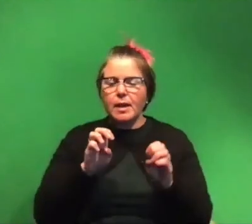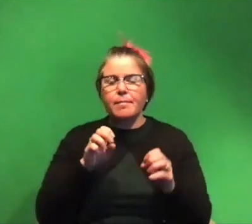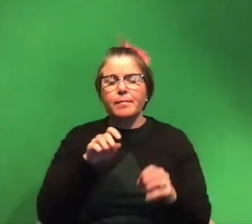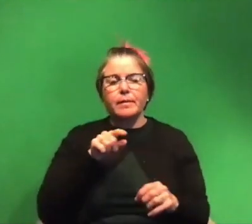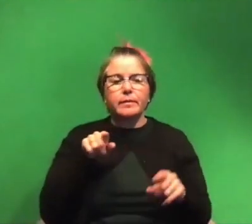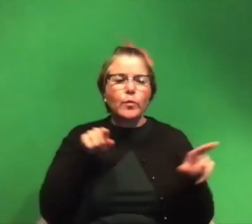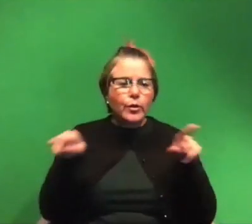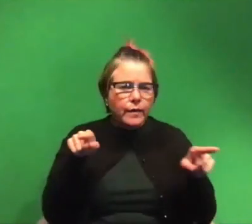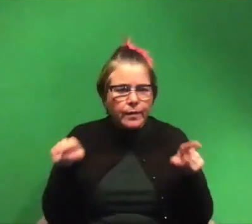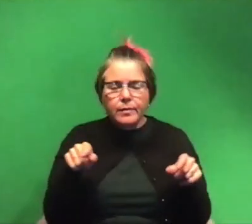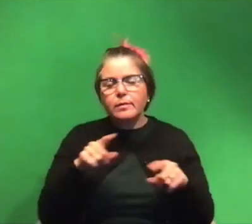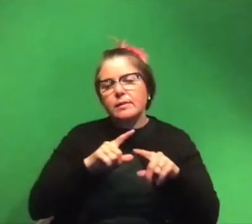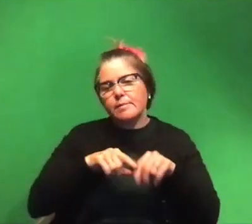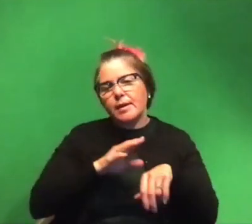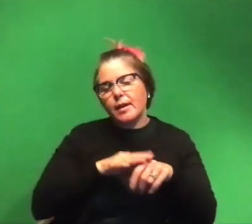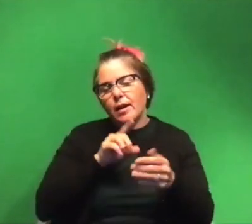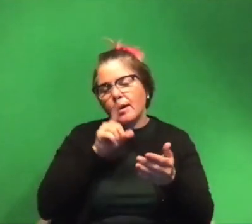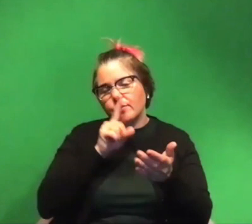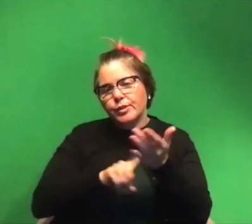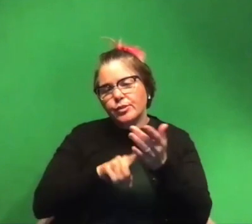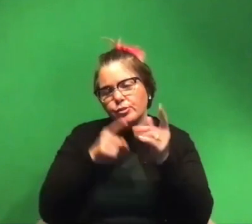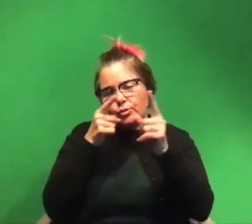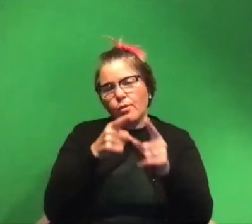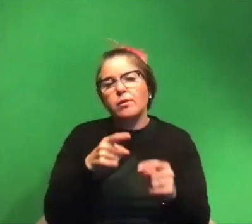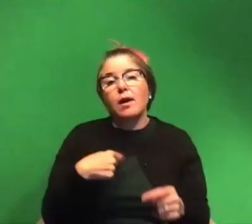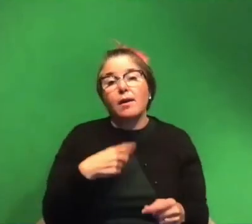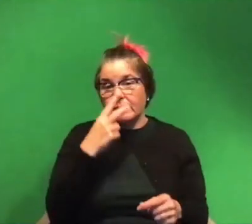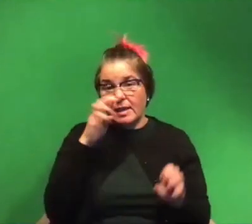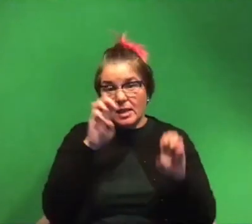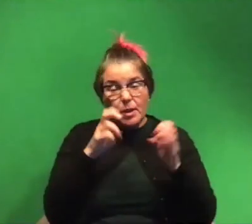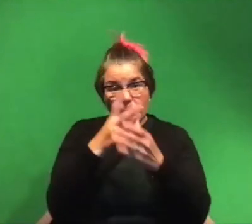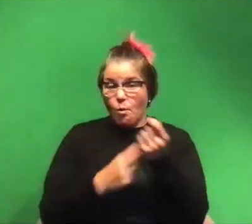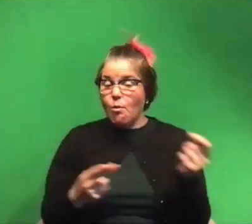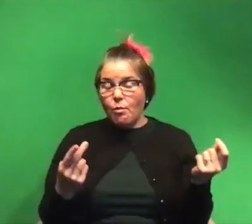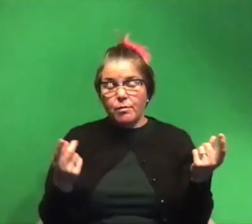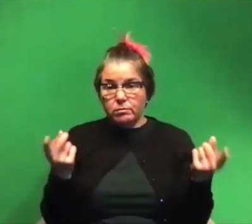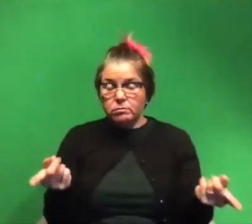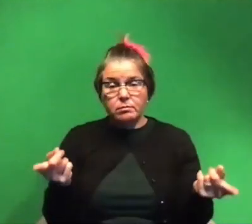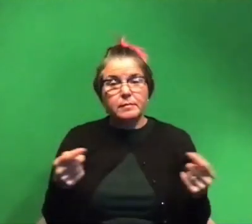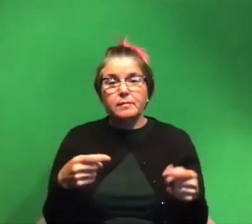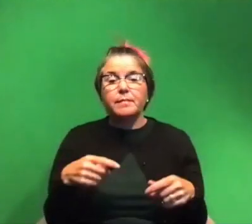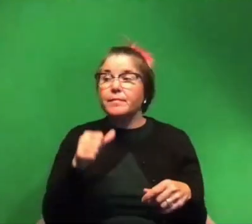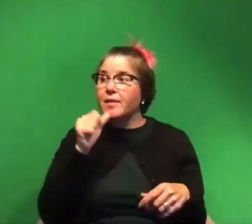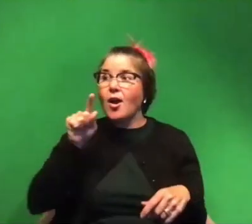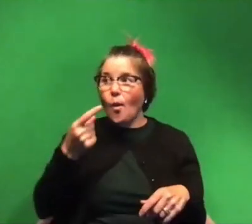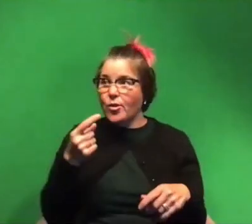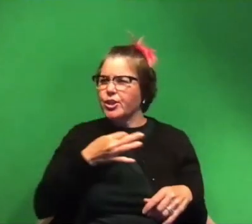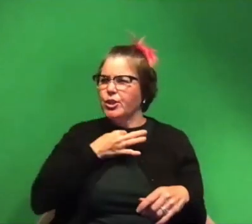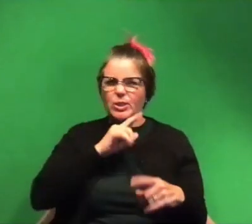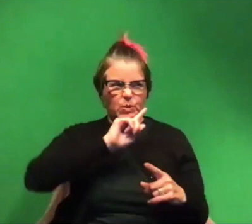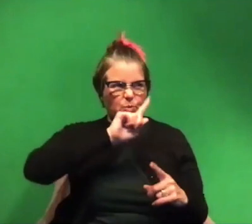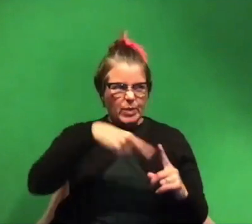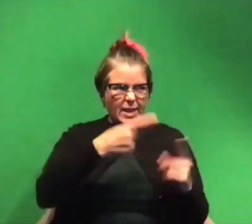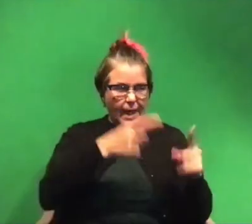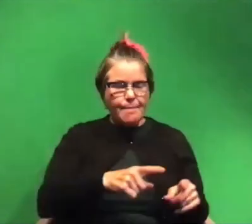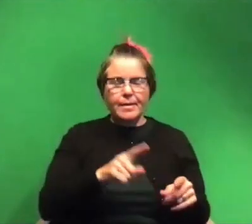depending again on what the researcher is asking i've used i've seen experiments that have used both and said we not only want to know when this is happening but we also